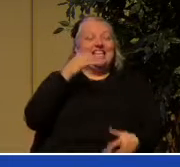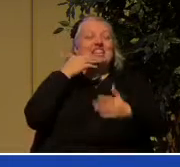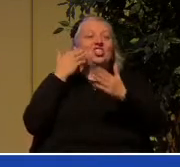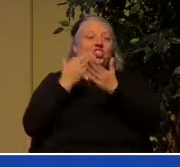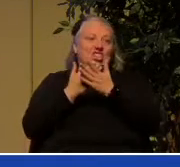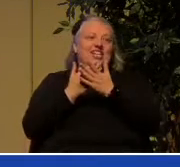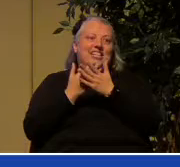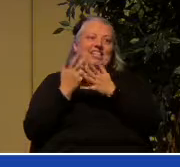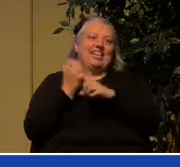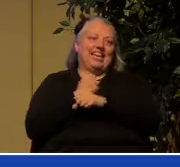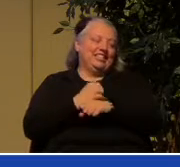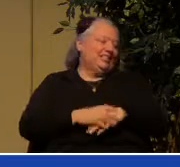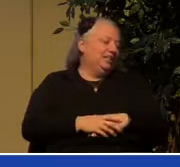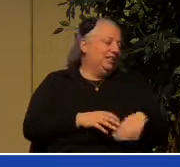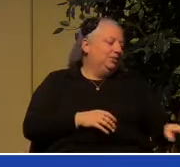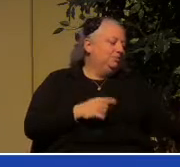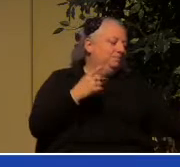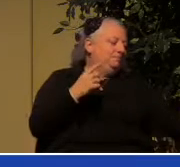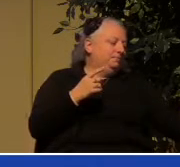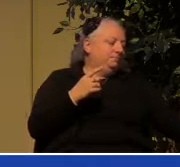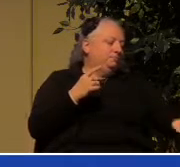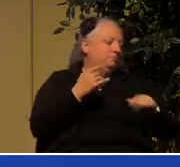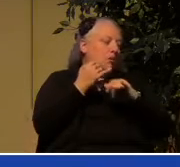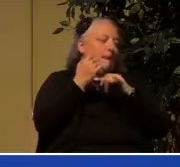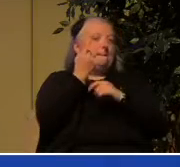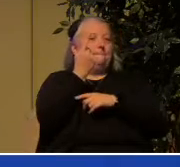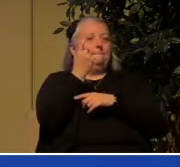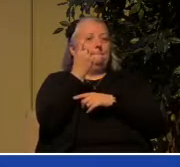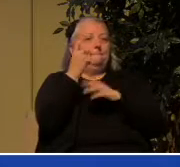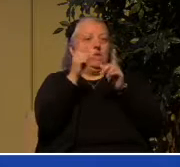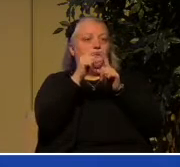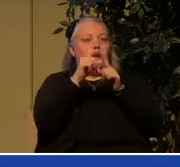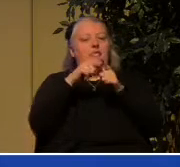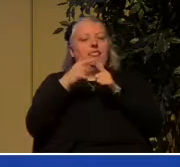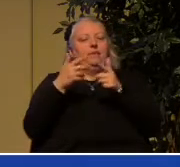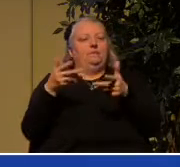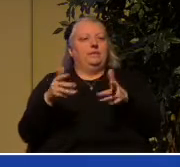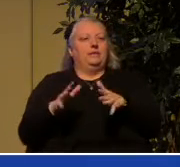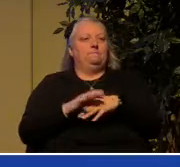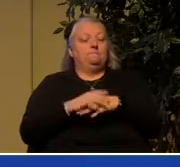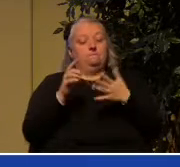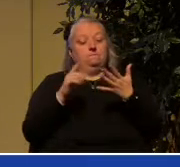more word and then we'll be done and that word as you can imagine is the word